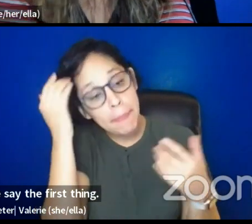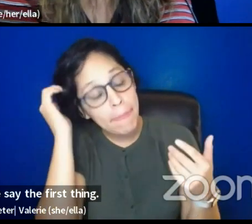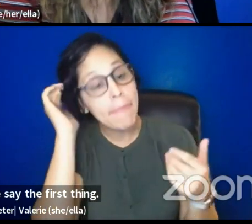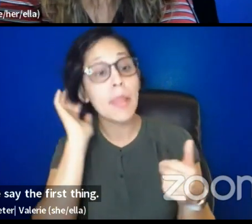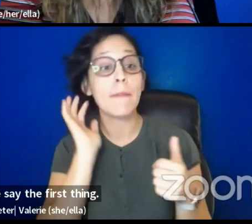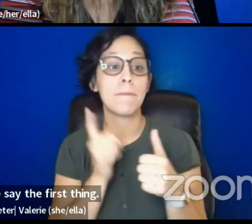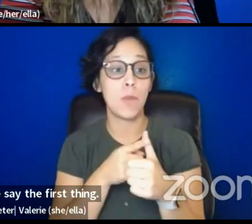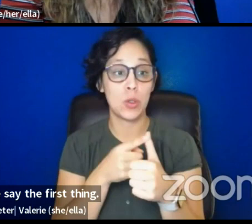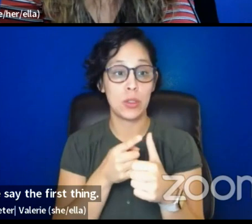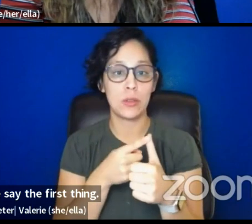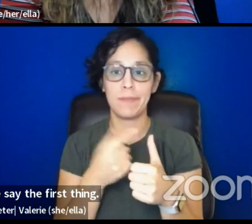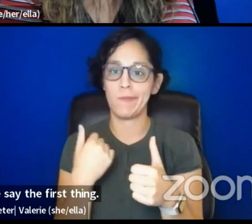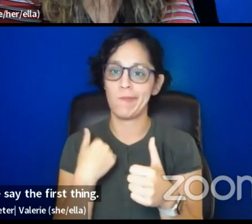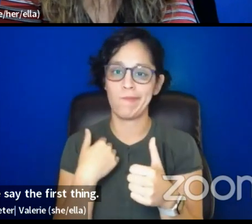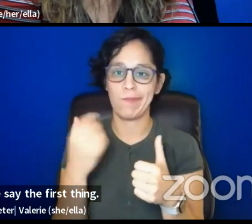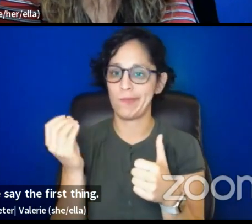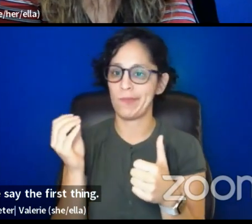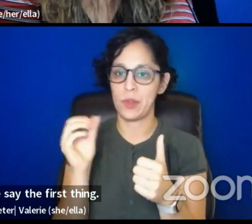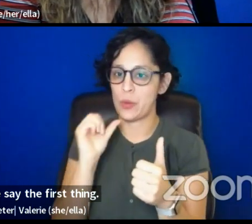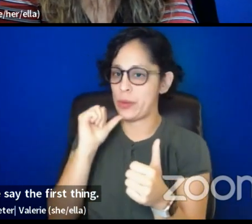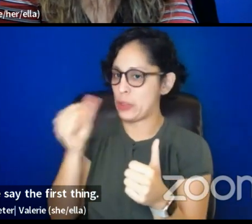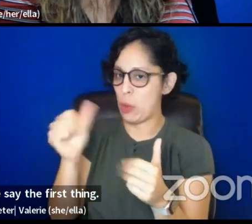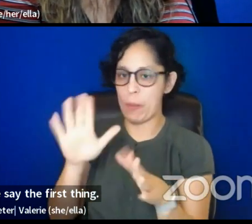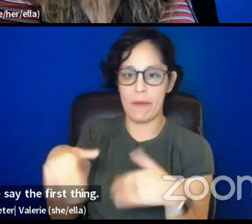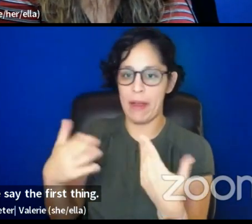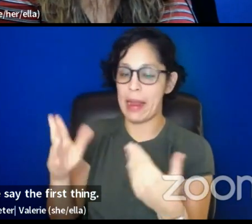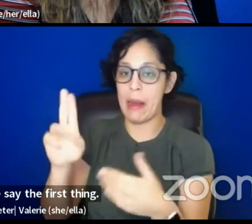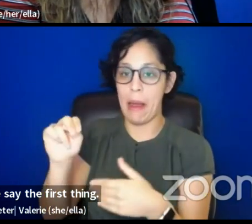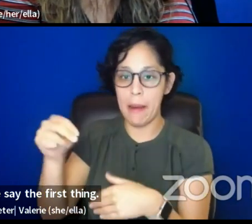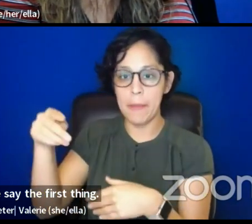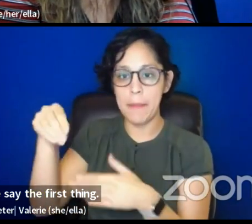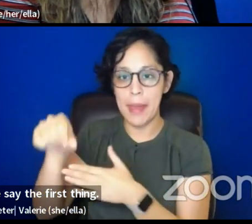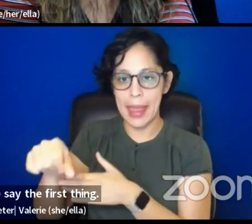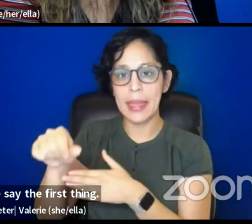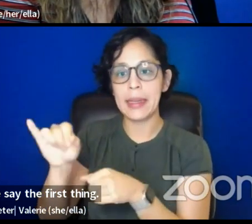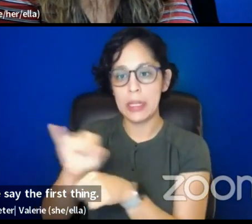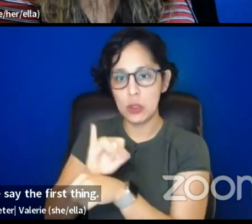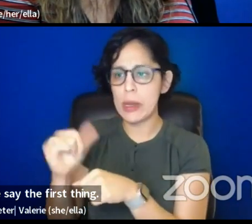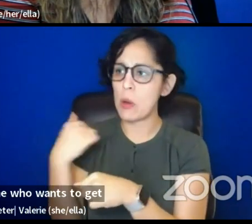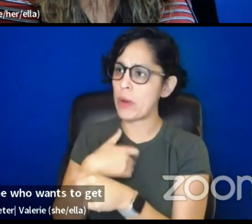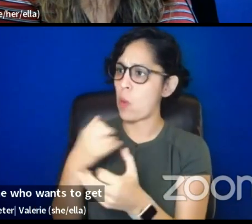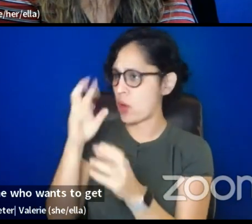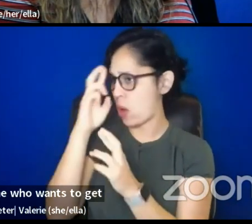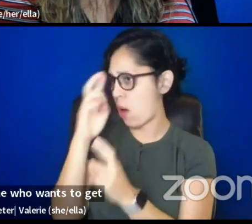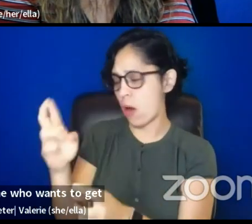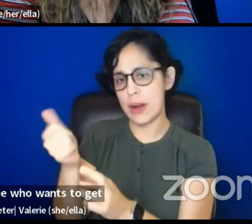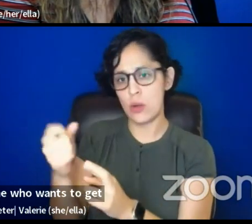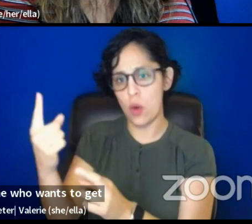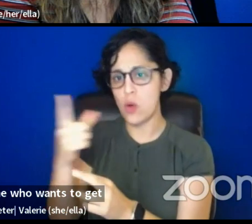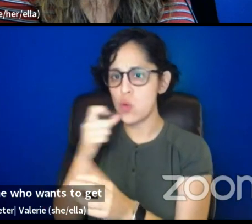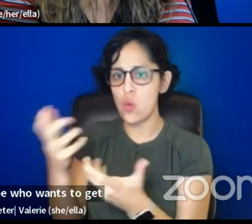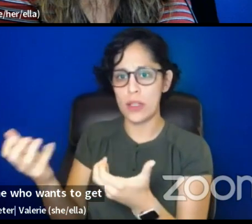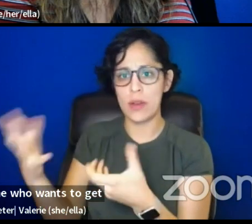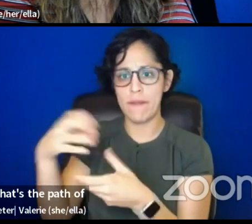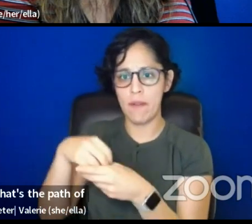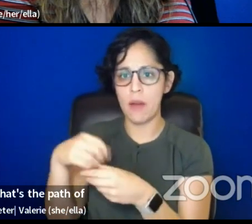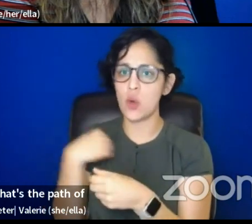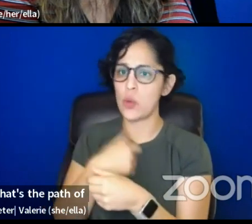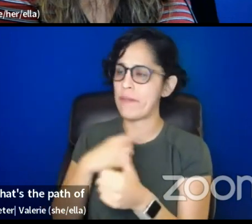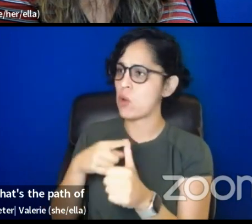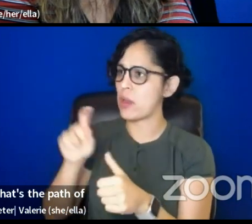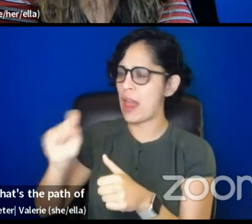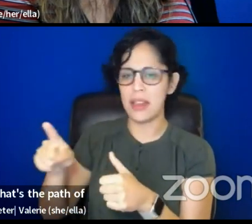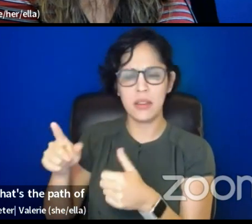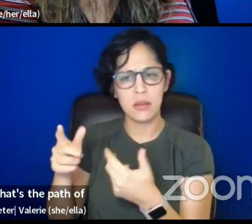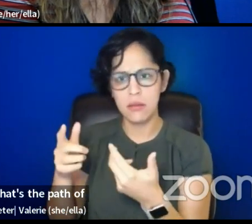because we don't do, like, unpaid internships, and we want to honor anyone who wants to get involved, we want to first ask you, what's the path of your passion?